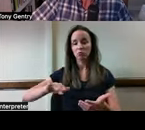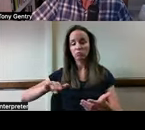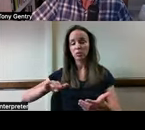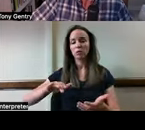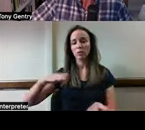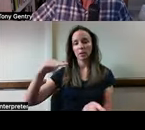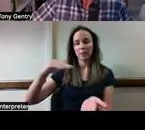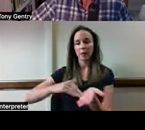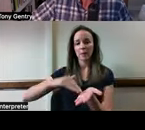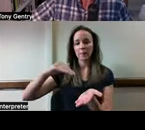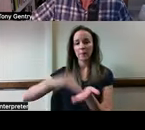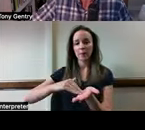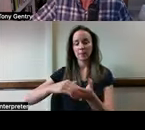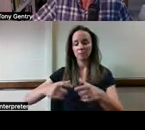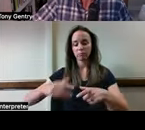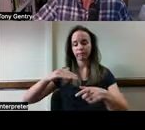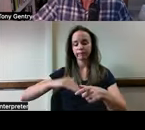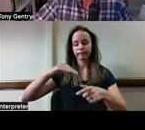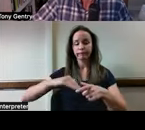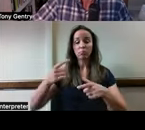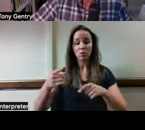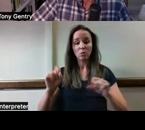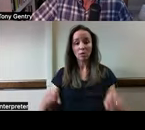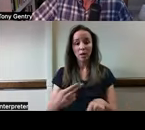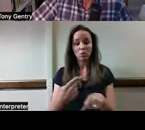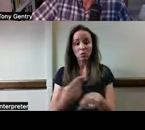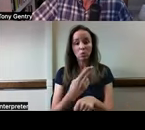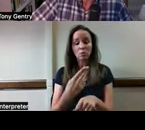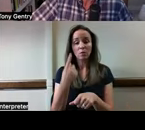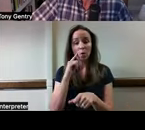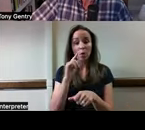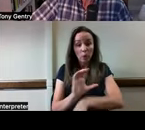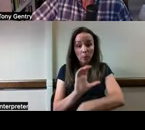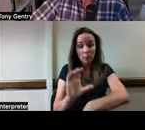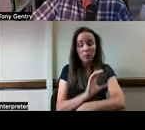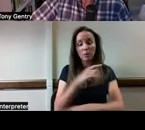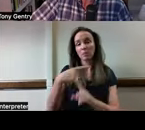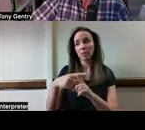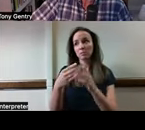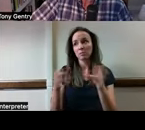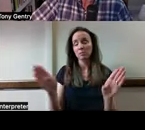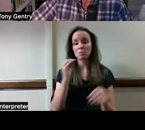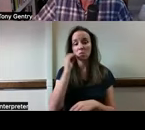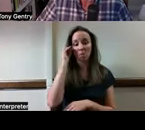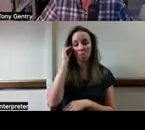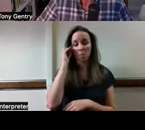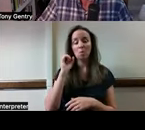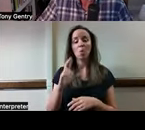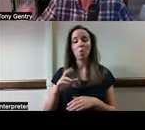computer that way and control your home that way. You can also control one using an